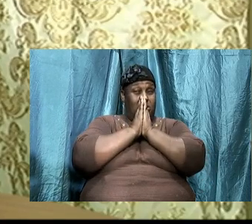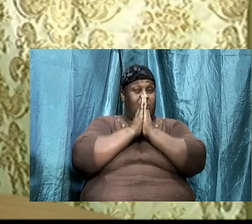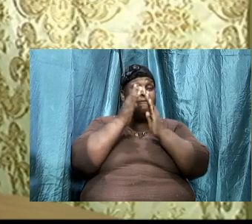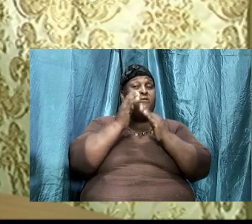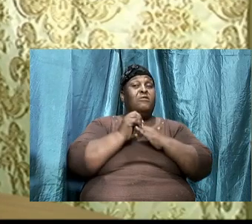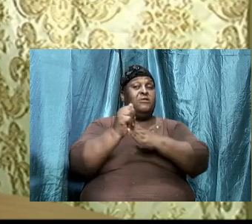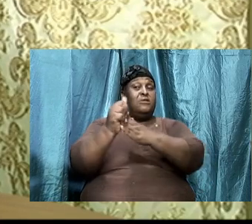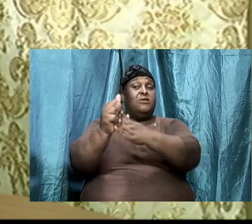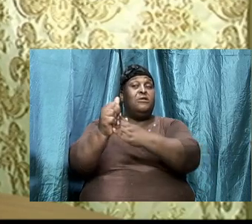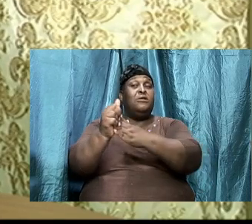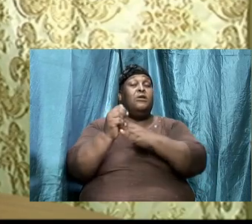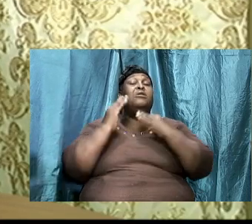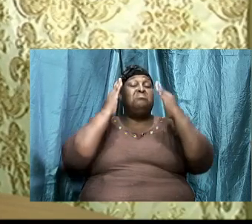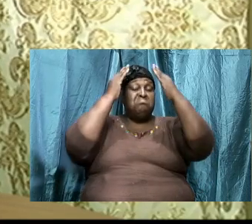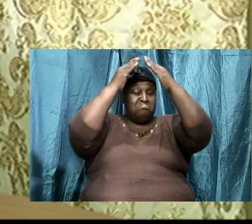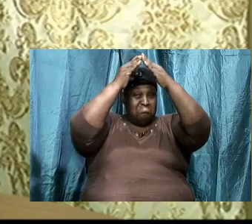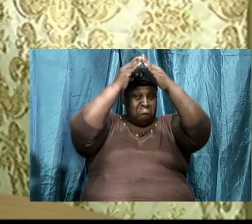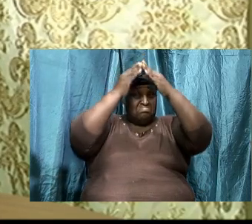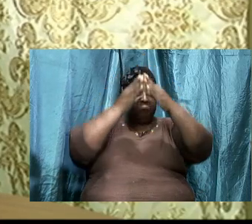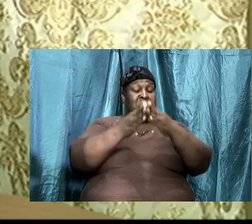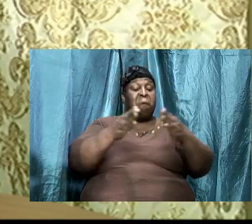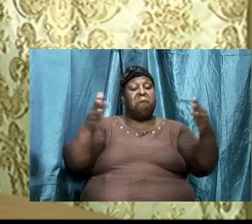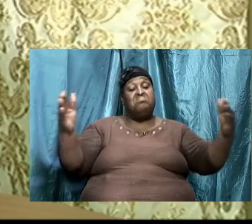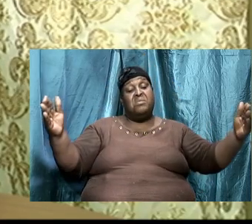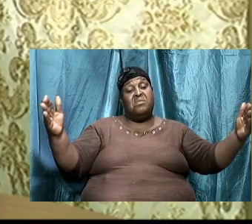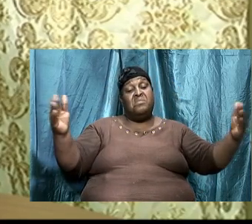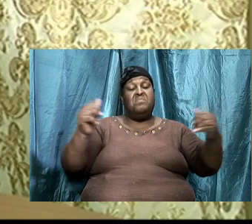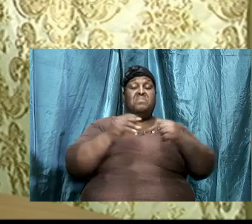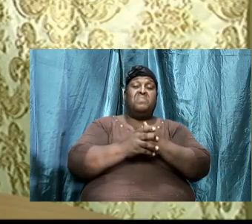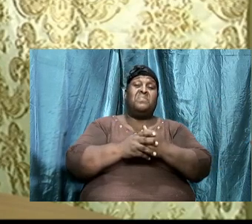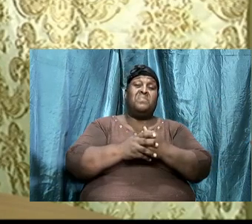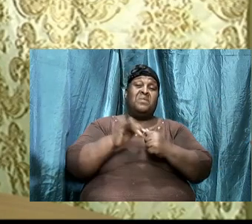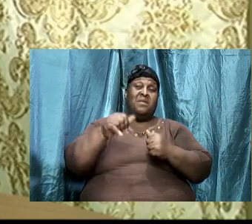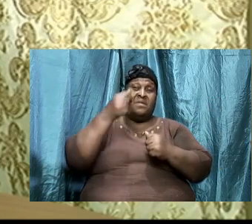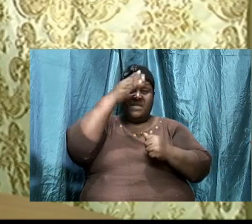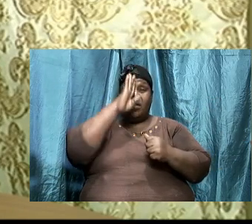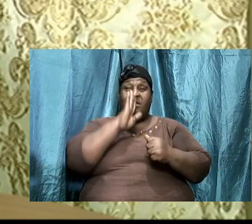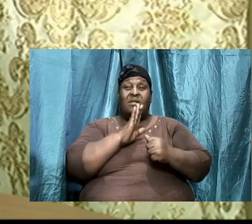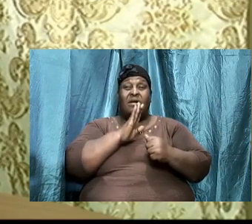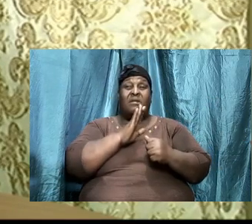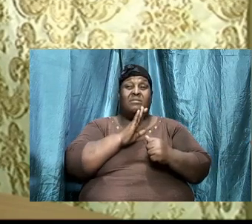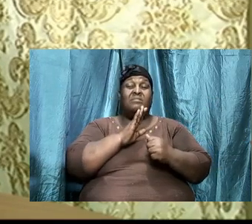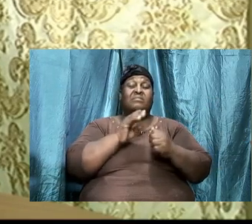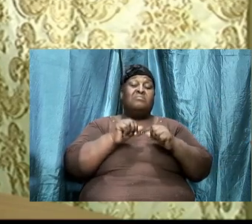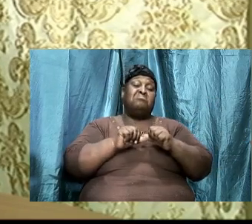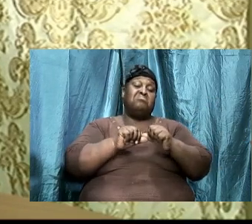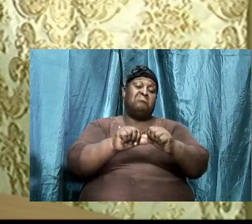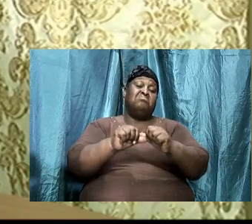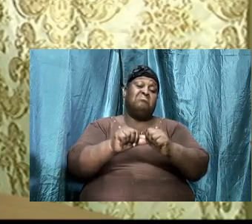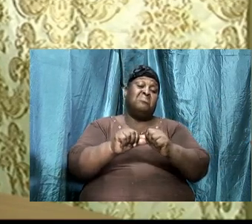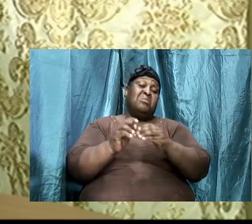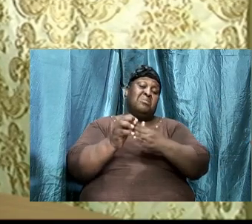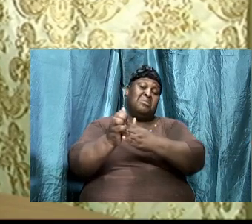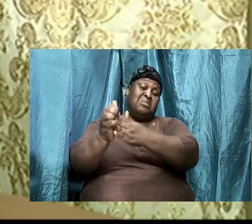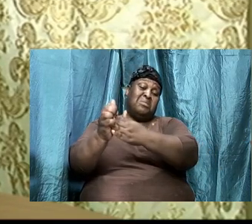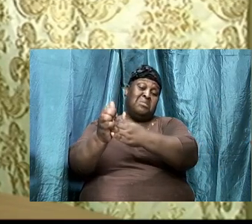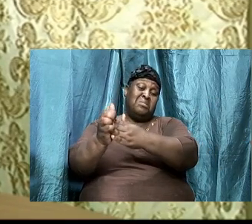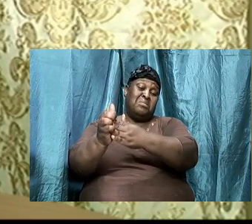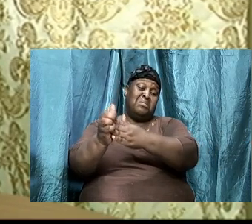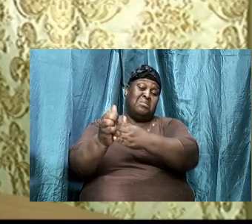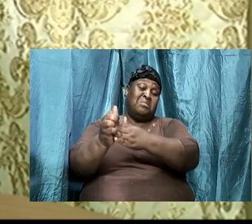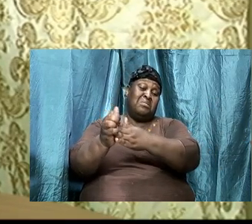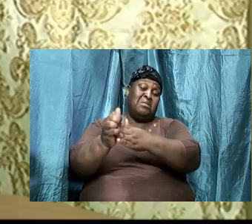in general, you know, that, you know, God will continue to lead them, direct them, that God will continue to keep them and, you know, give them